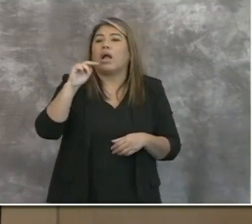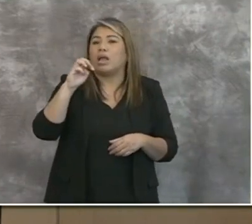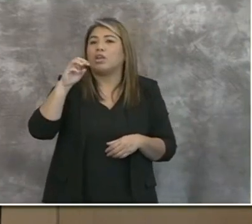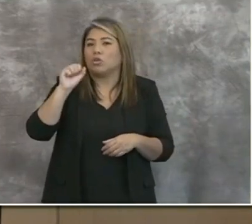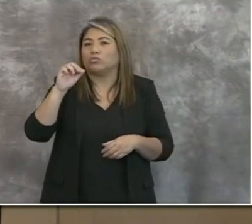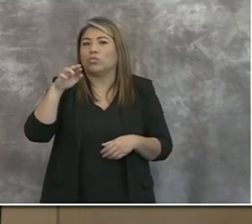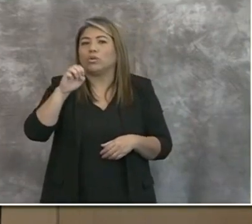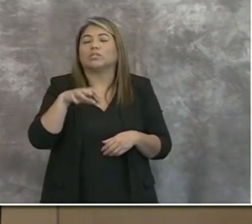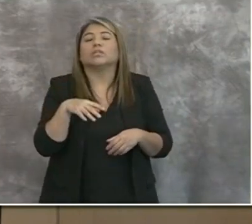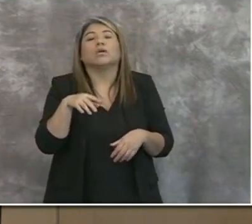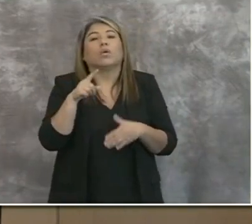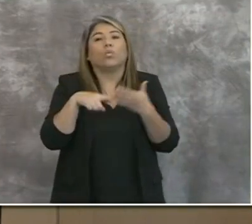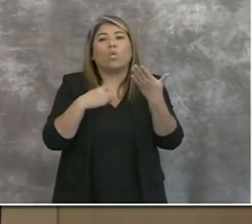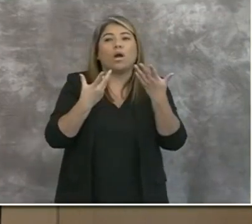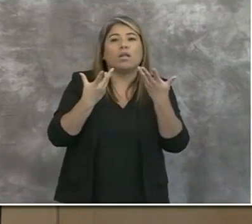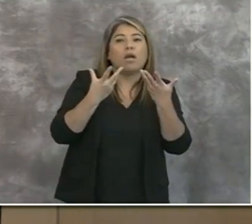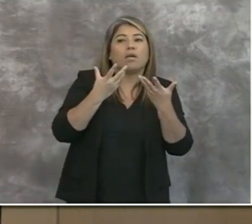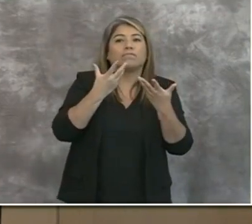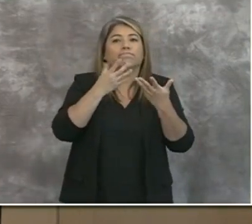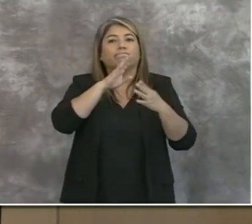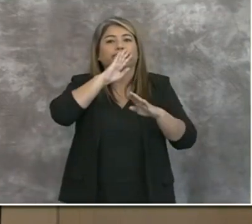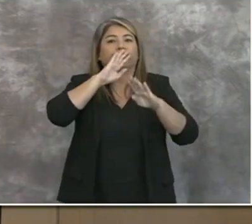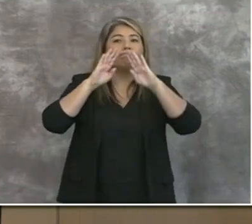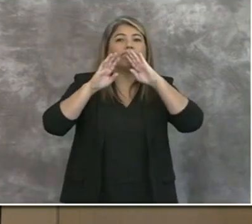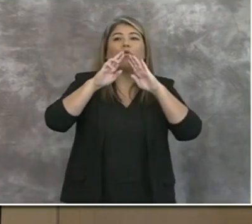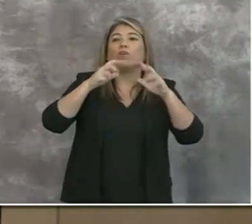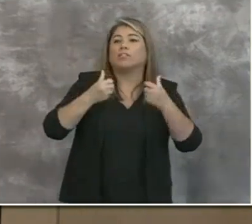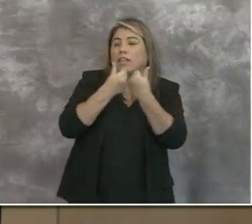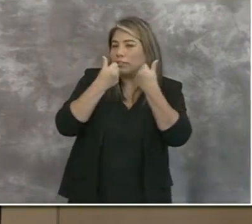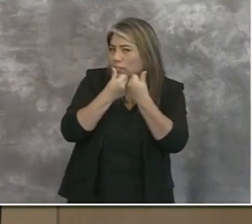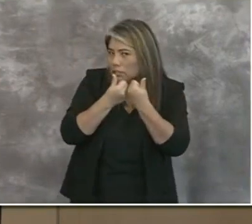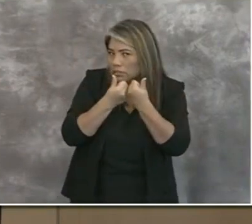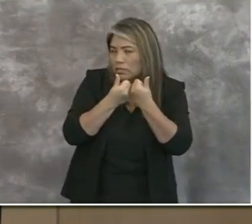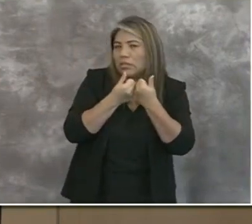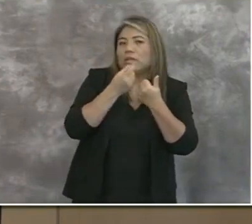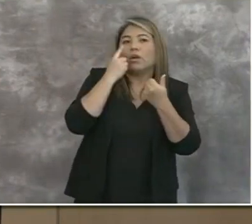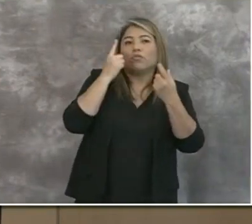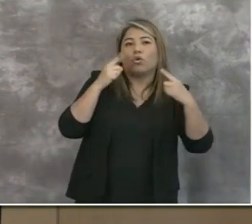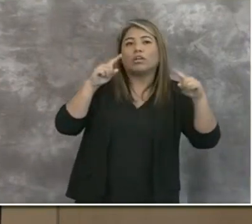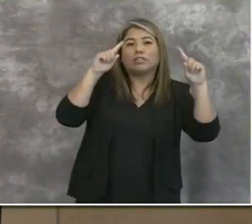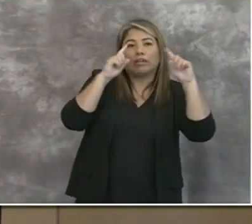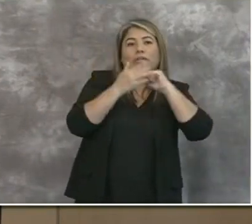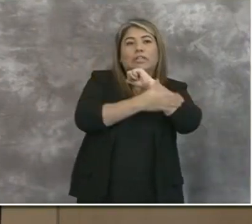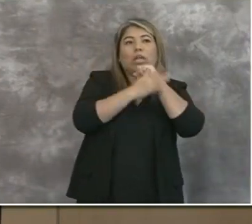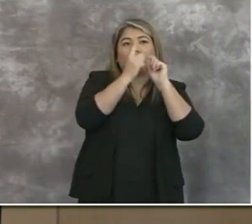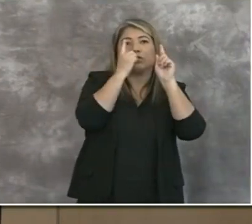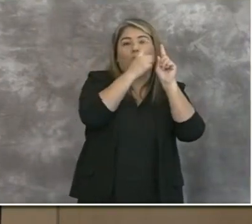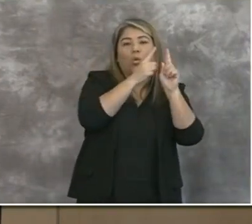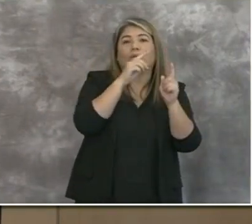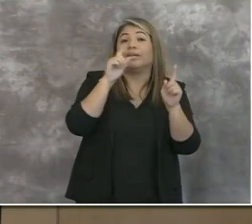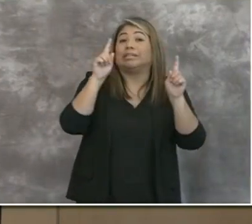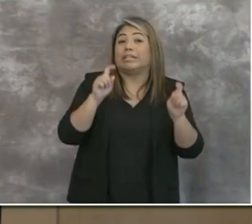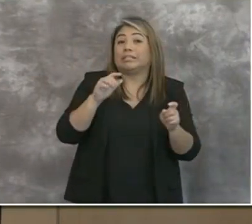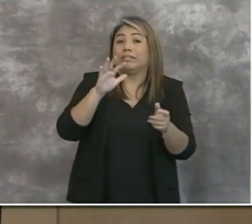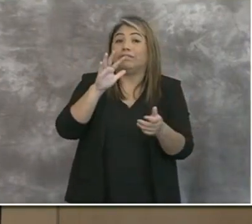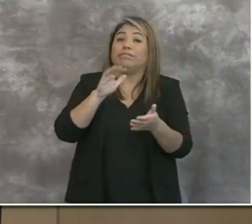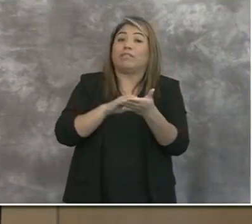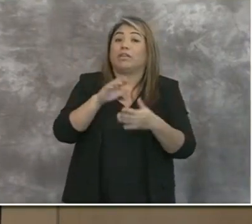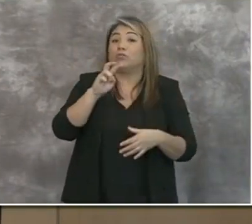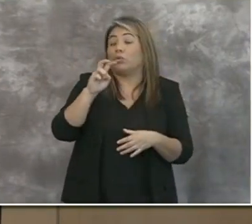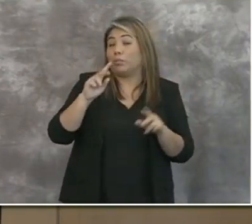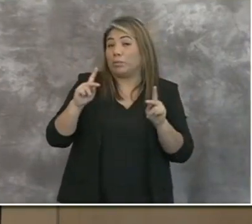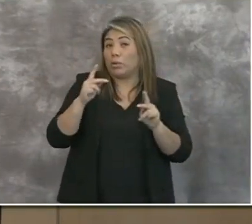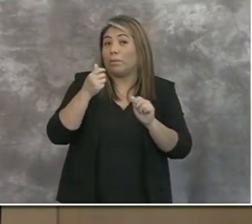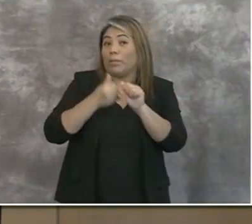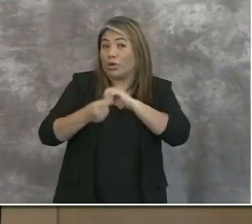What are the roadblocks or challenges in achieving the county's goal of testing 5,200 people per day?